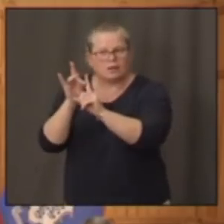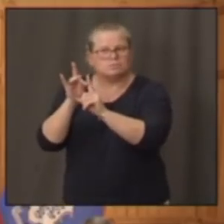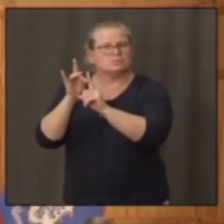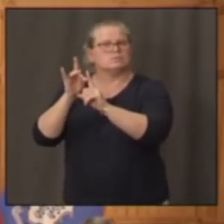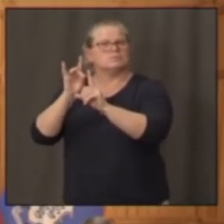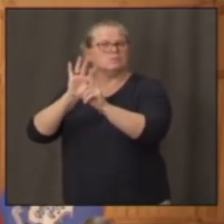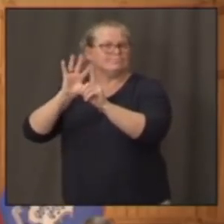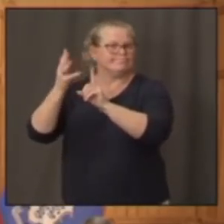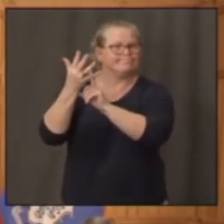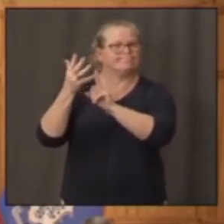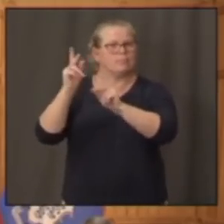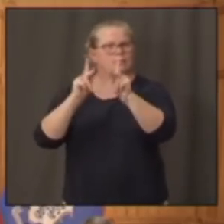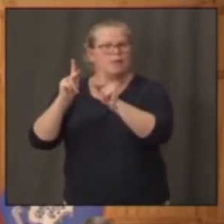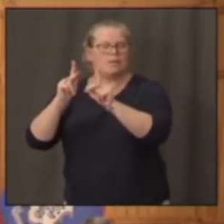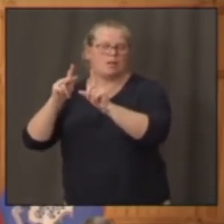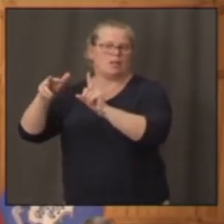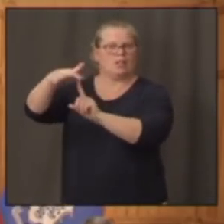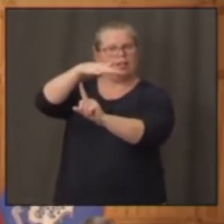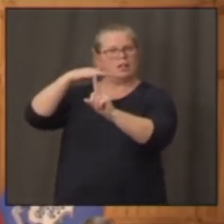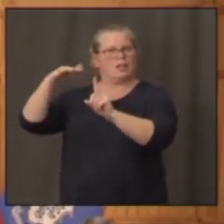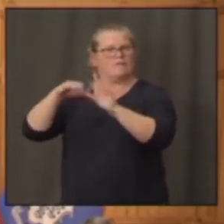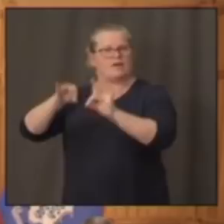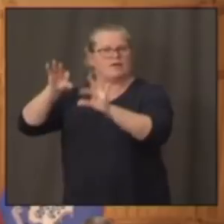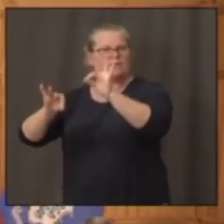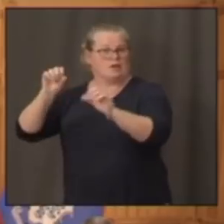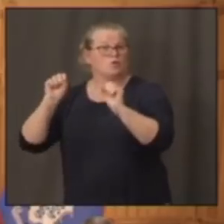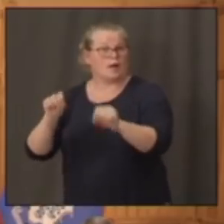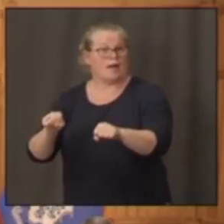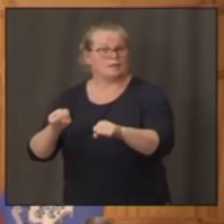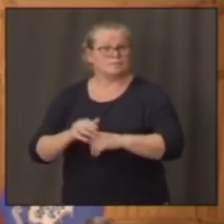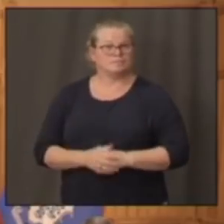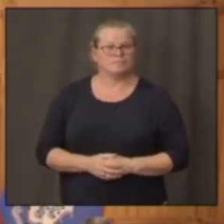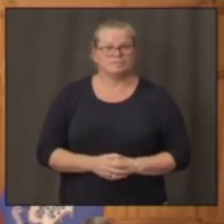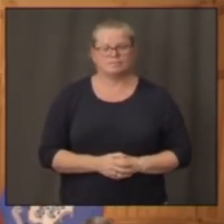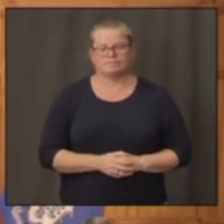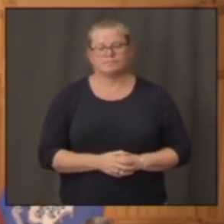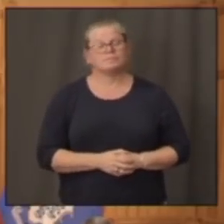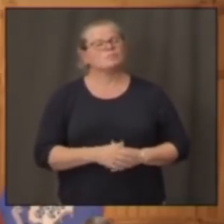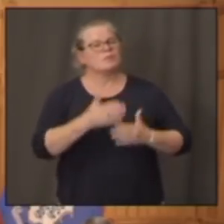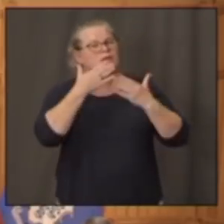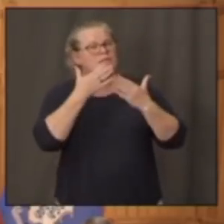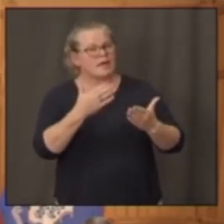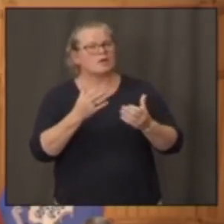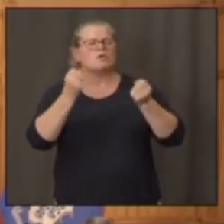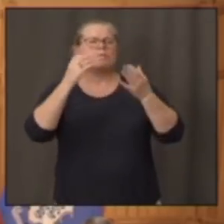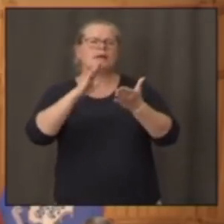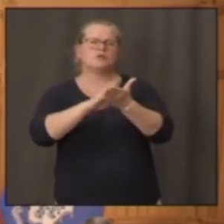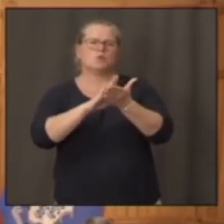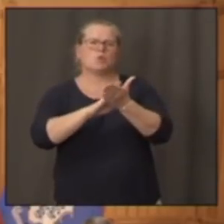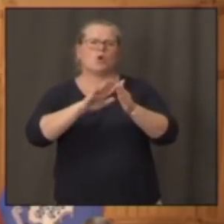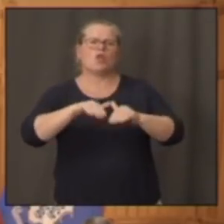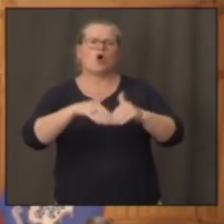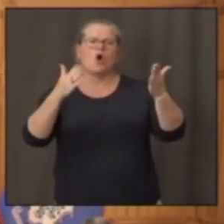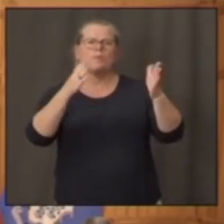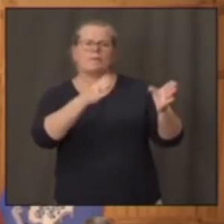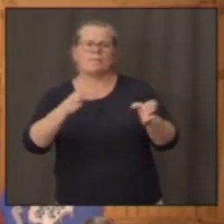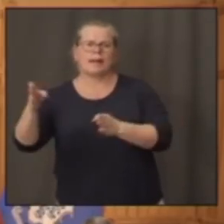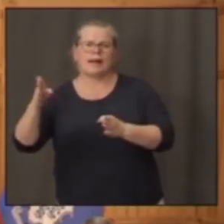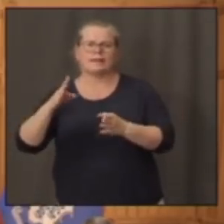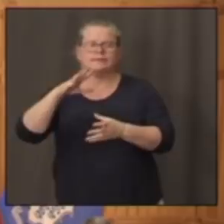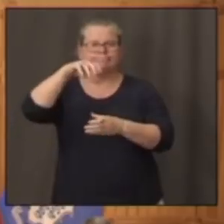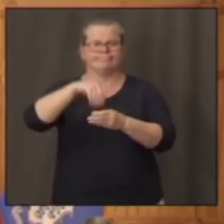Thank you. And in many of the school reopen plans that have been presented, given space constraints,